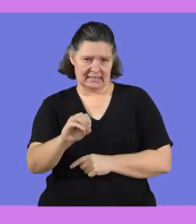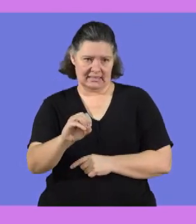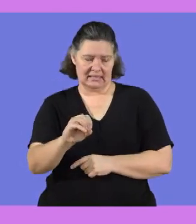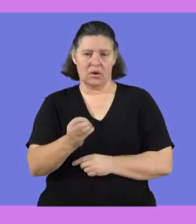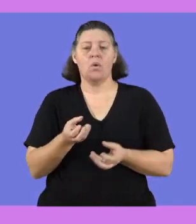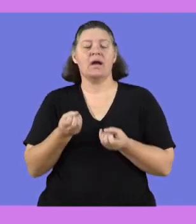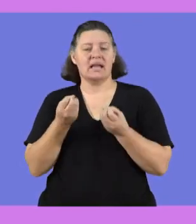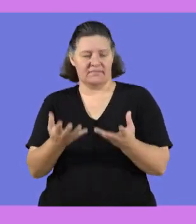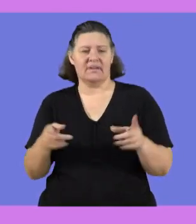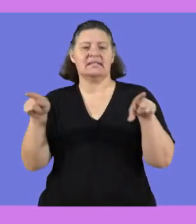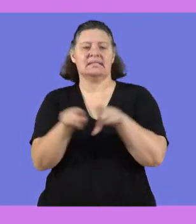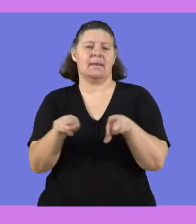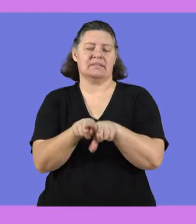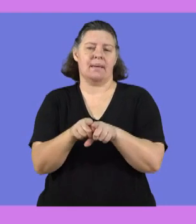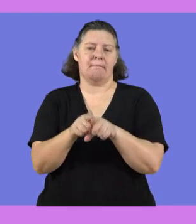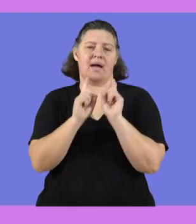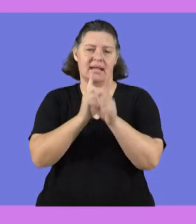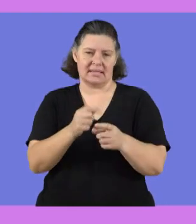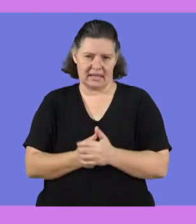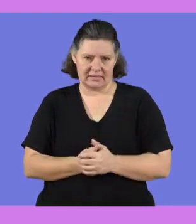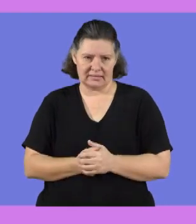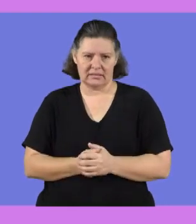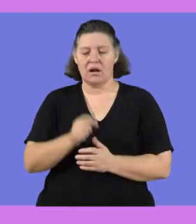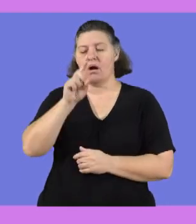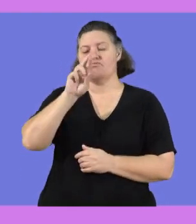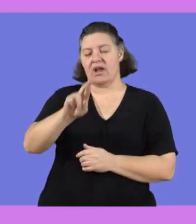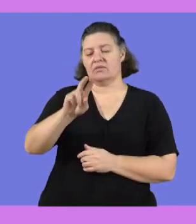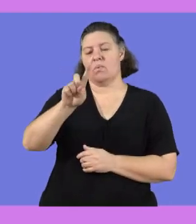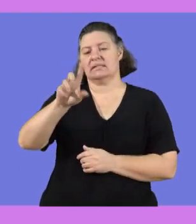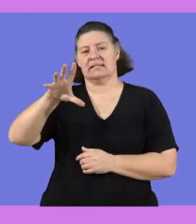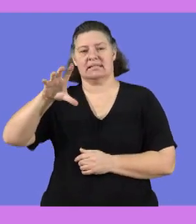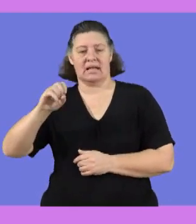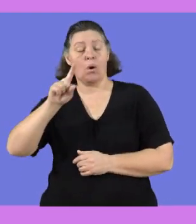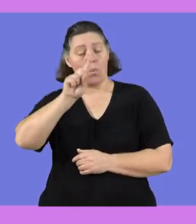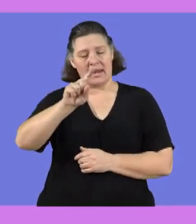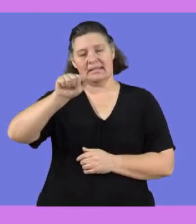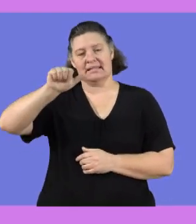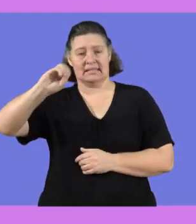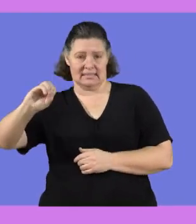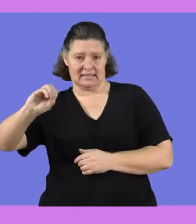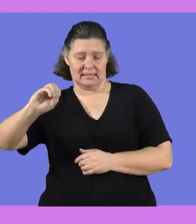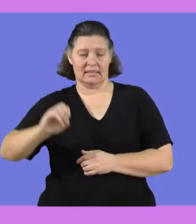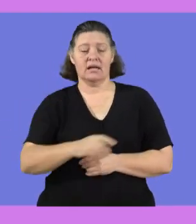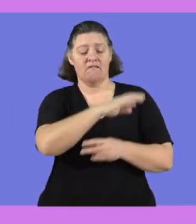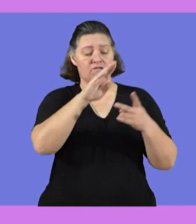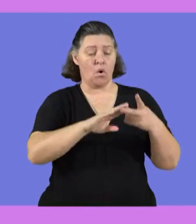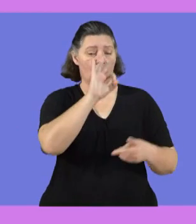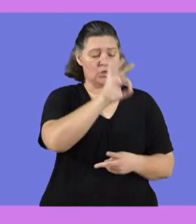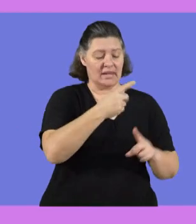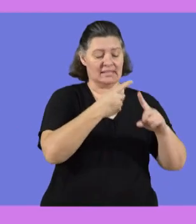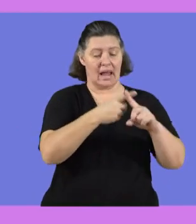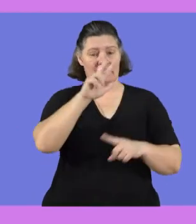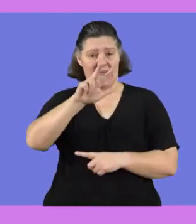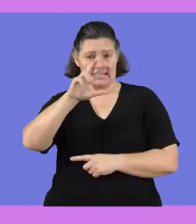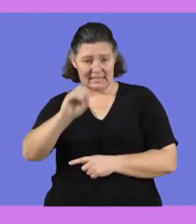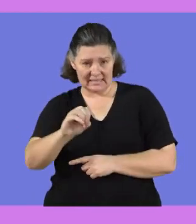80 rent. And then it will give you exactly the same answer, 160. And then for three,